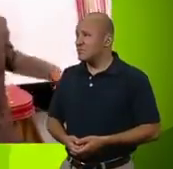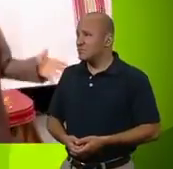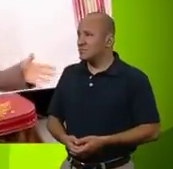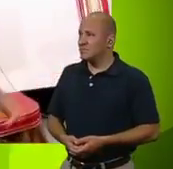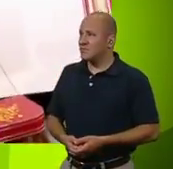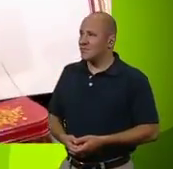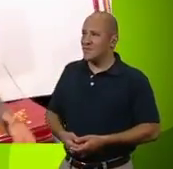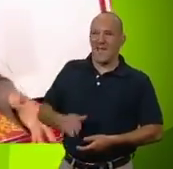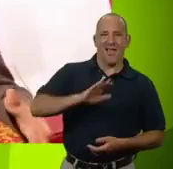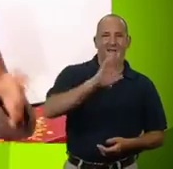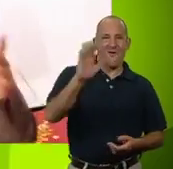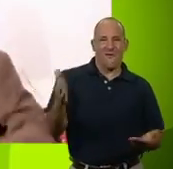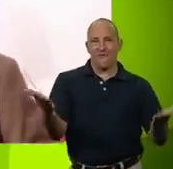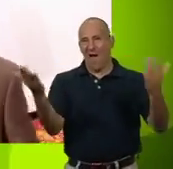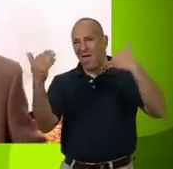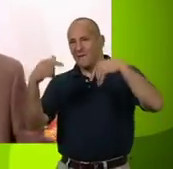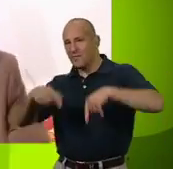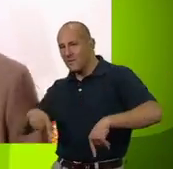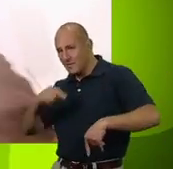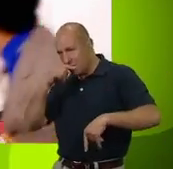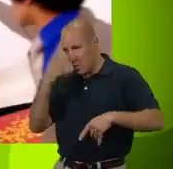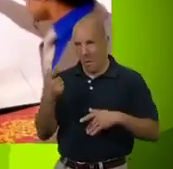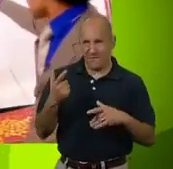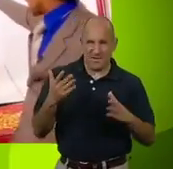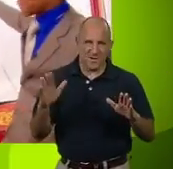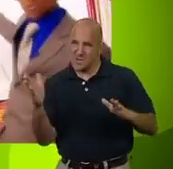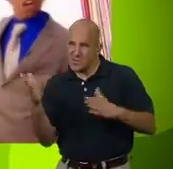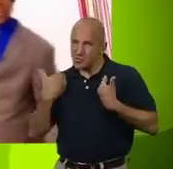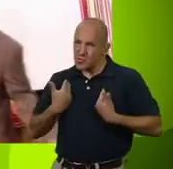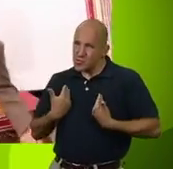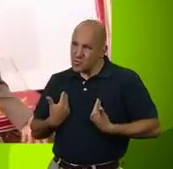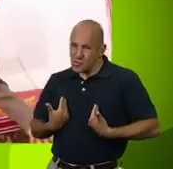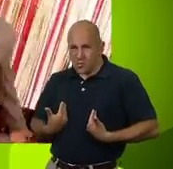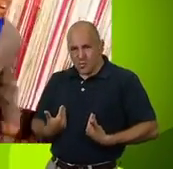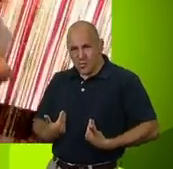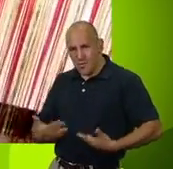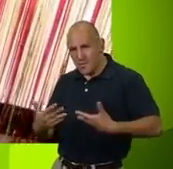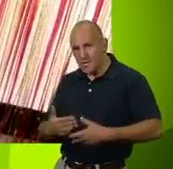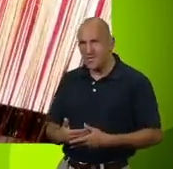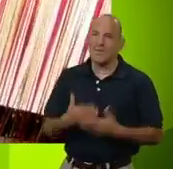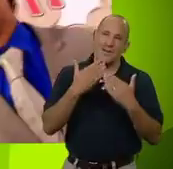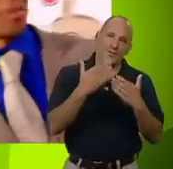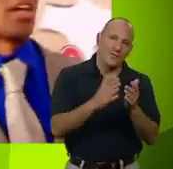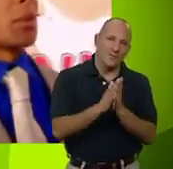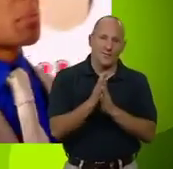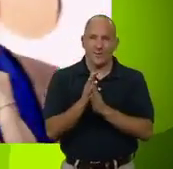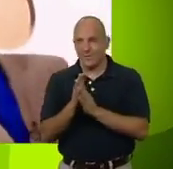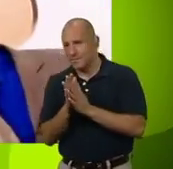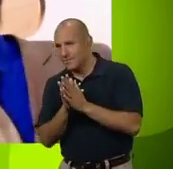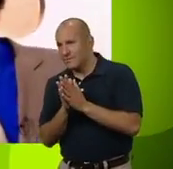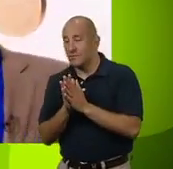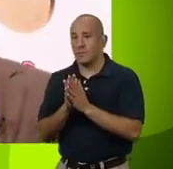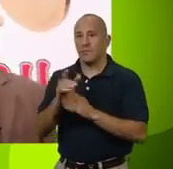Hello and welcome to another edition of... Stinking filthy rich! Thank you.